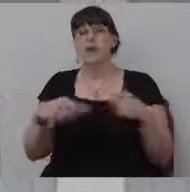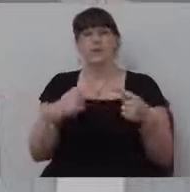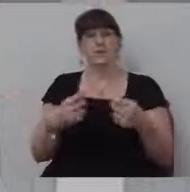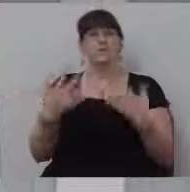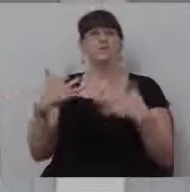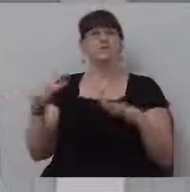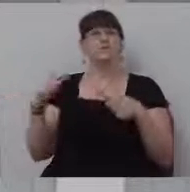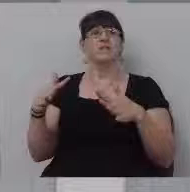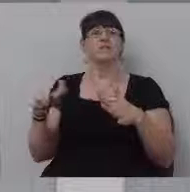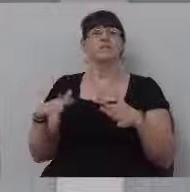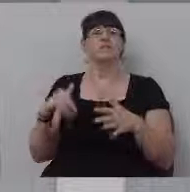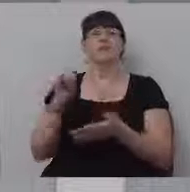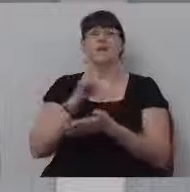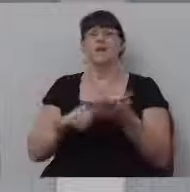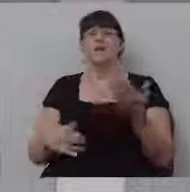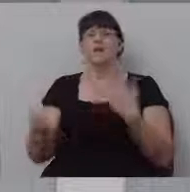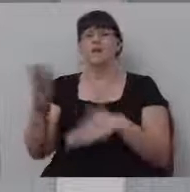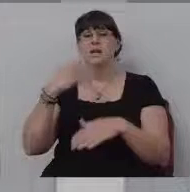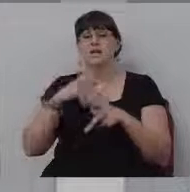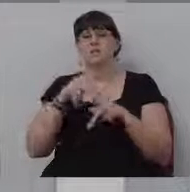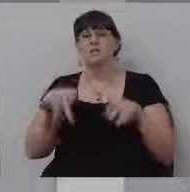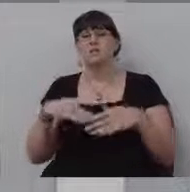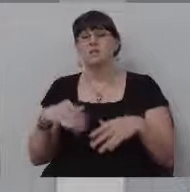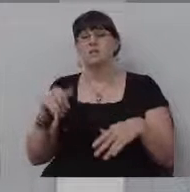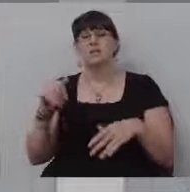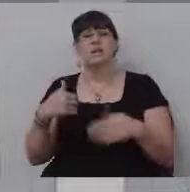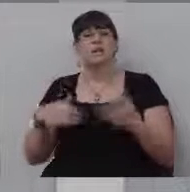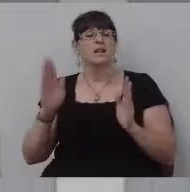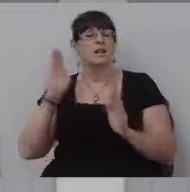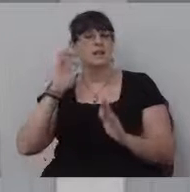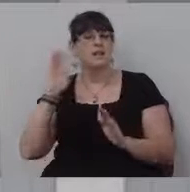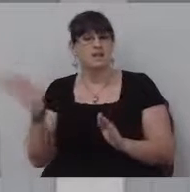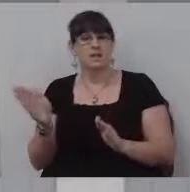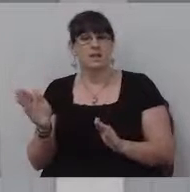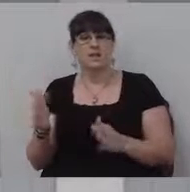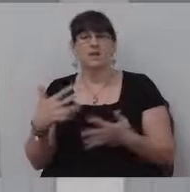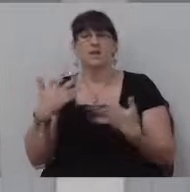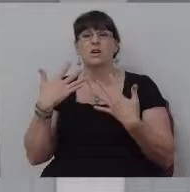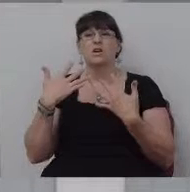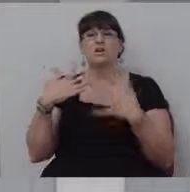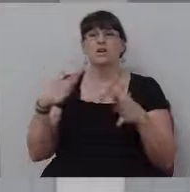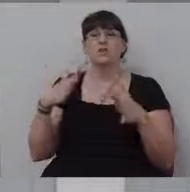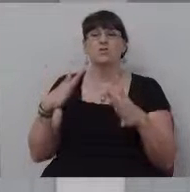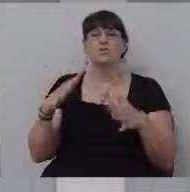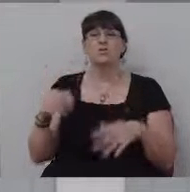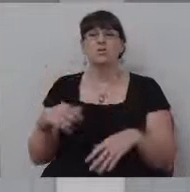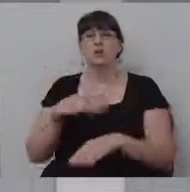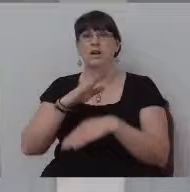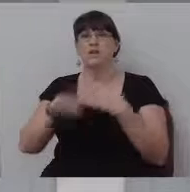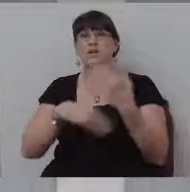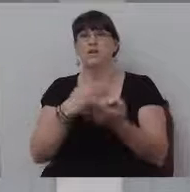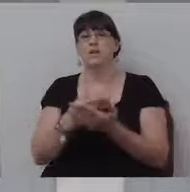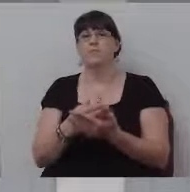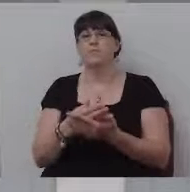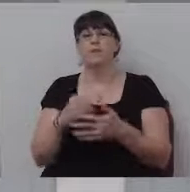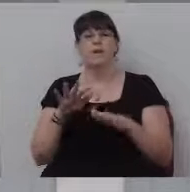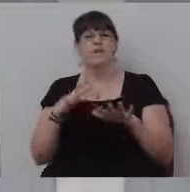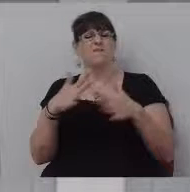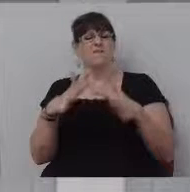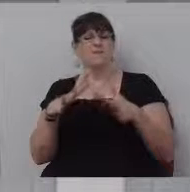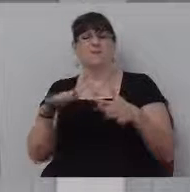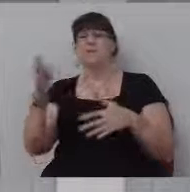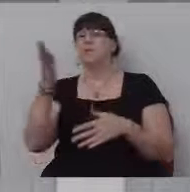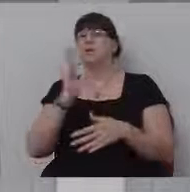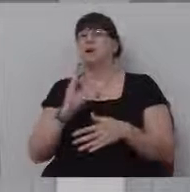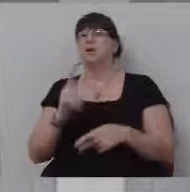his experiment with the world, he comes to this place. He says, let us hear the conclusion of the whole matter. Fear God and keep his